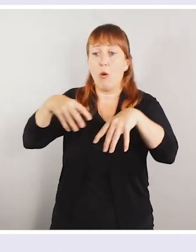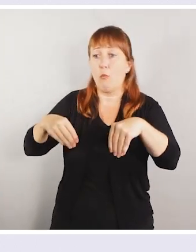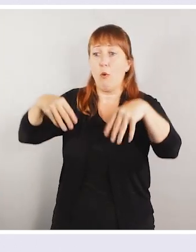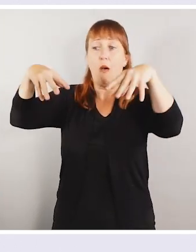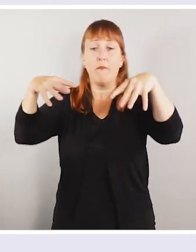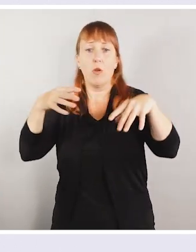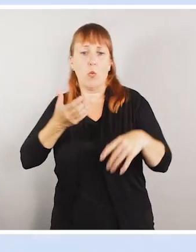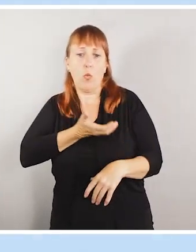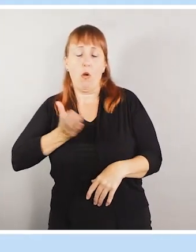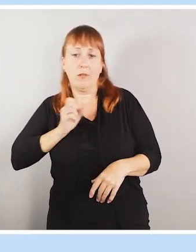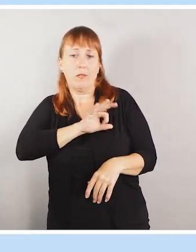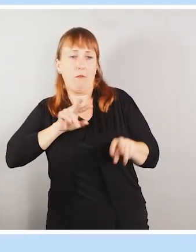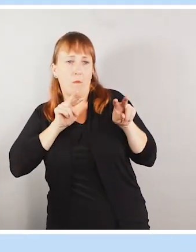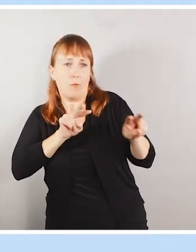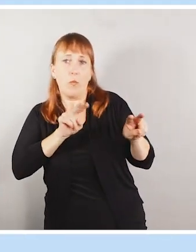to monitor conditions.